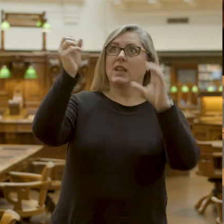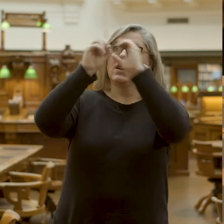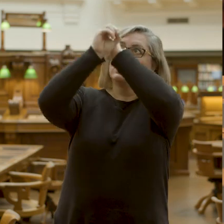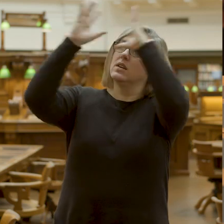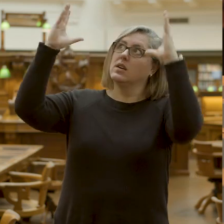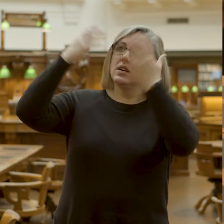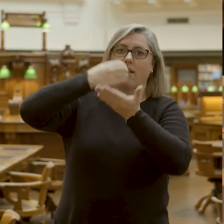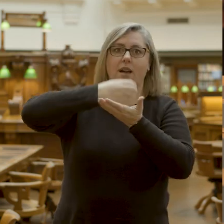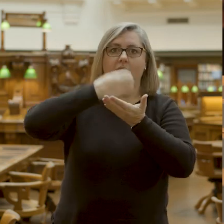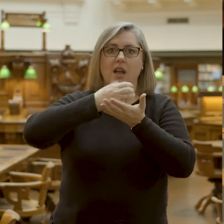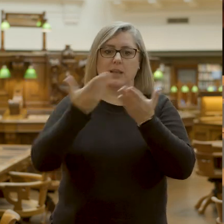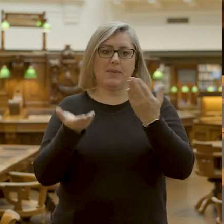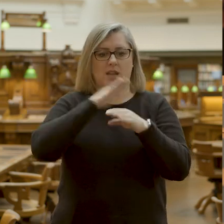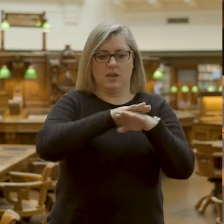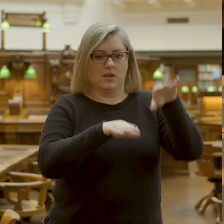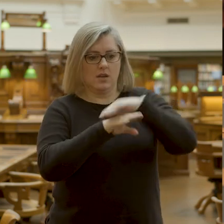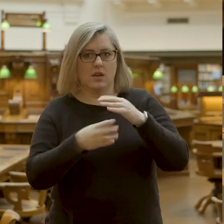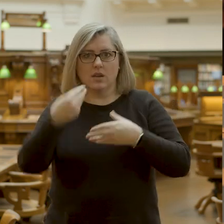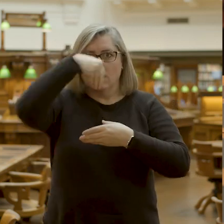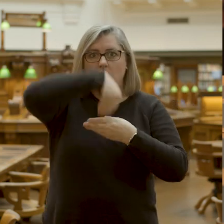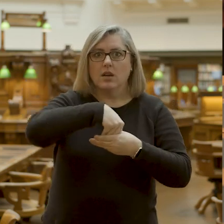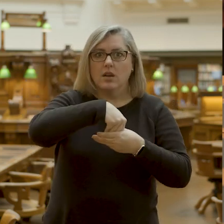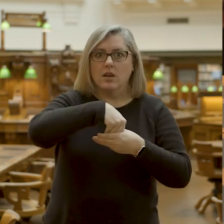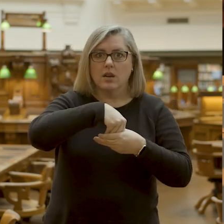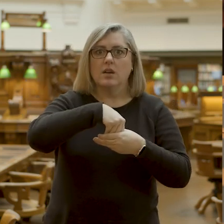I wrap them up in our little packet like this.